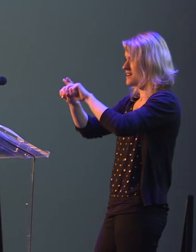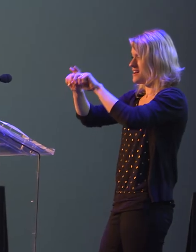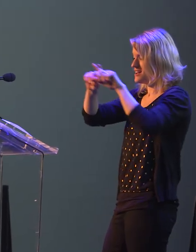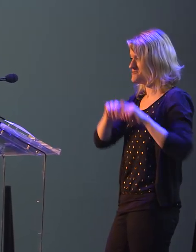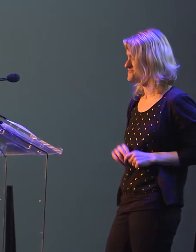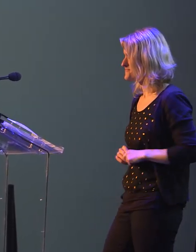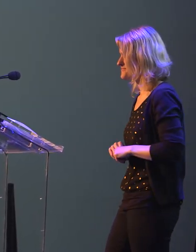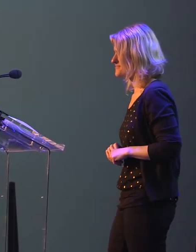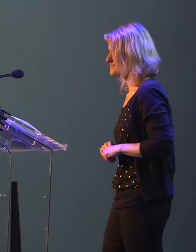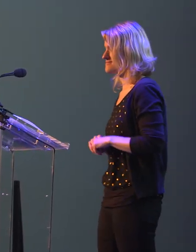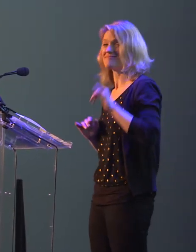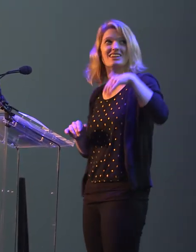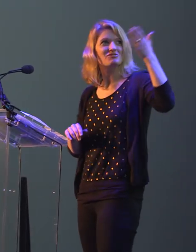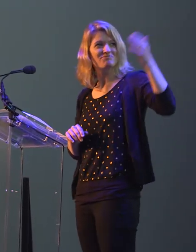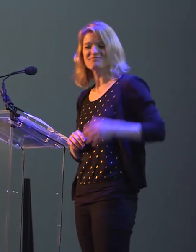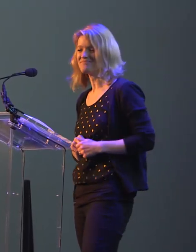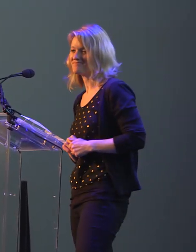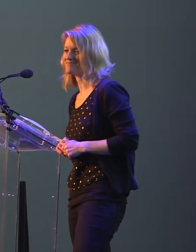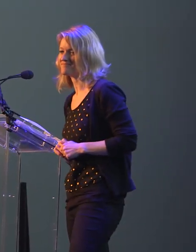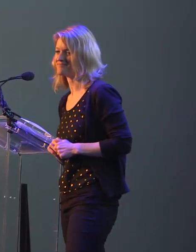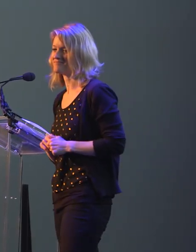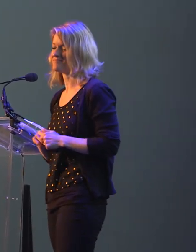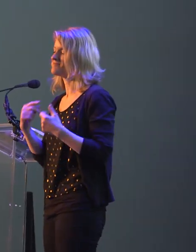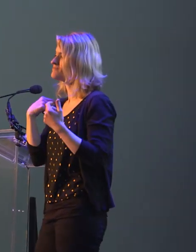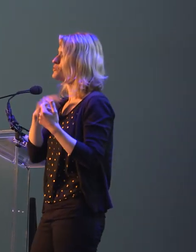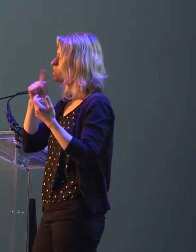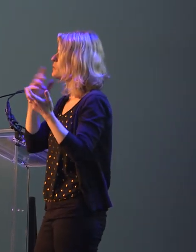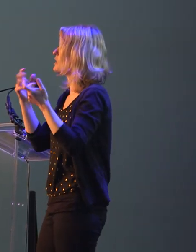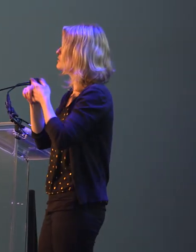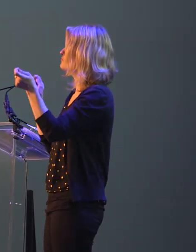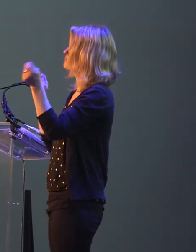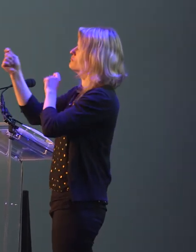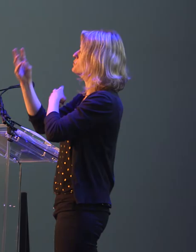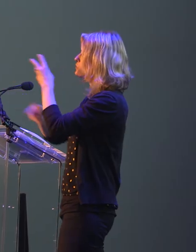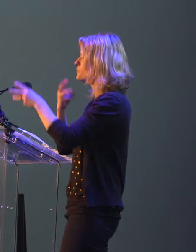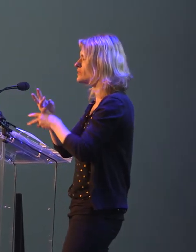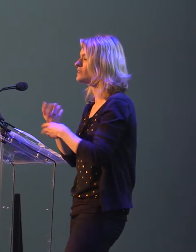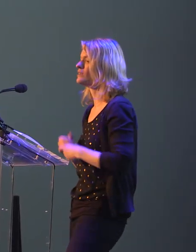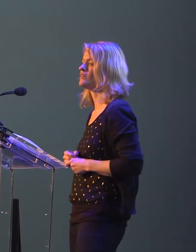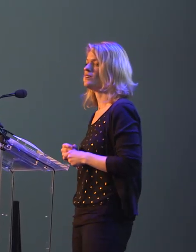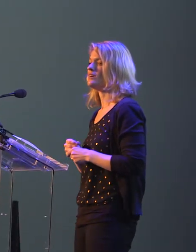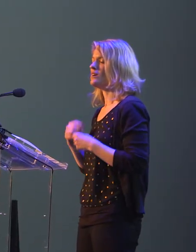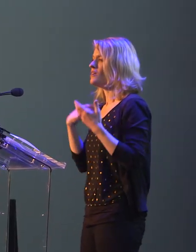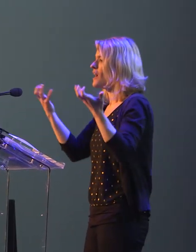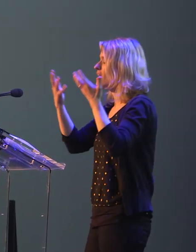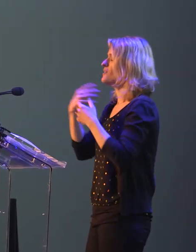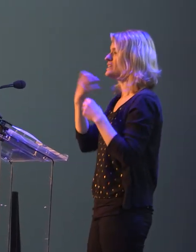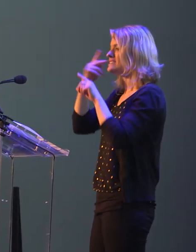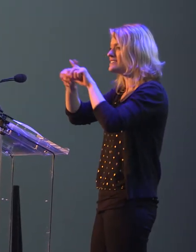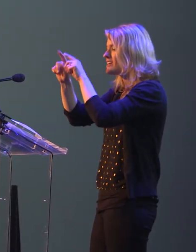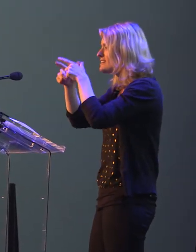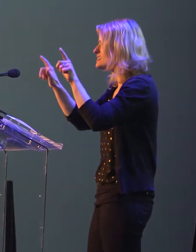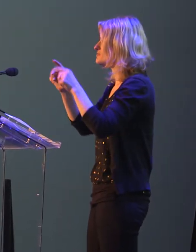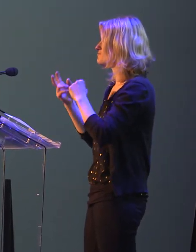own types of digital literature, enhancing the breadth of our library of ASL resources or sign language resources and